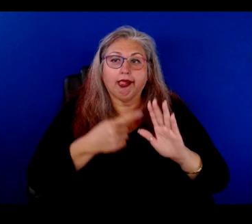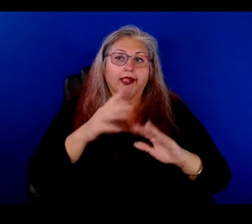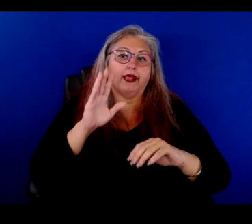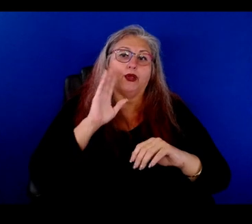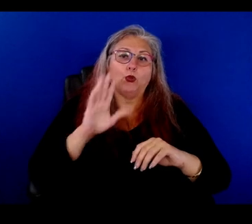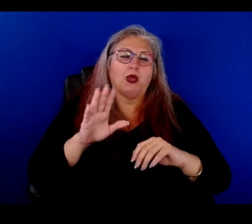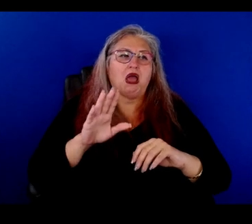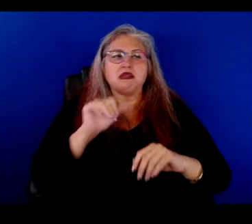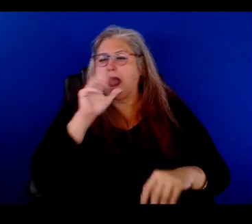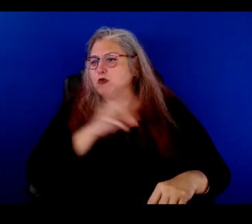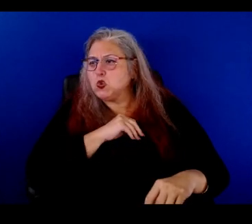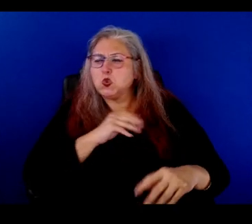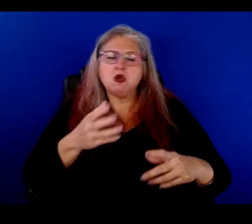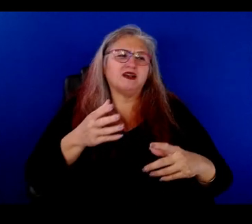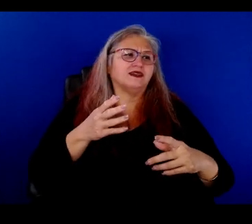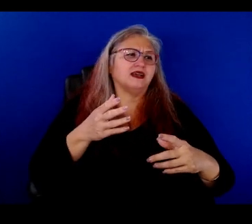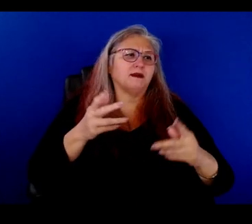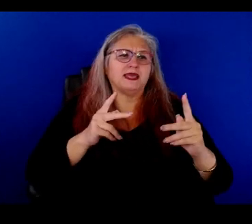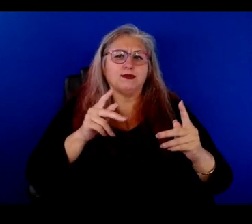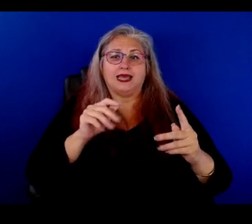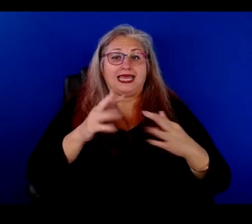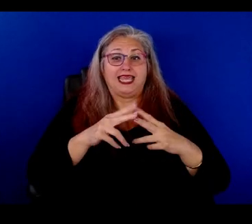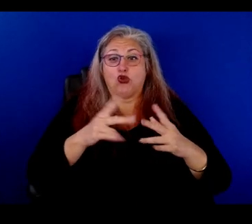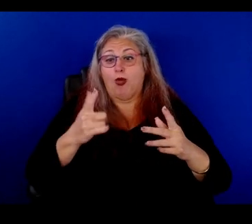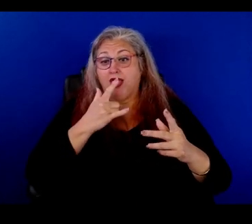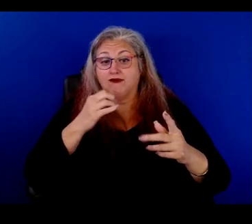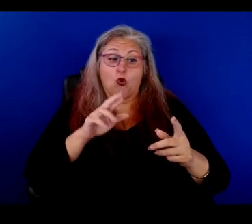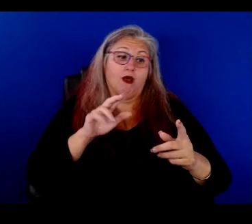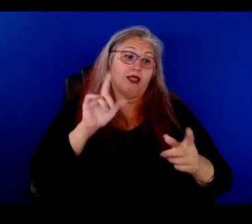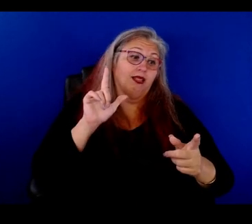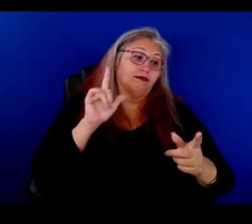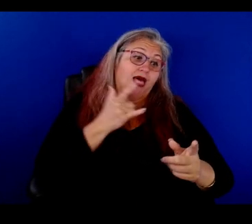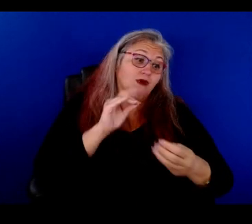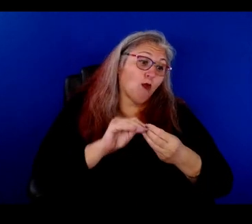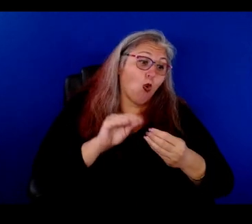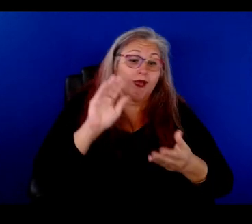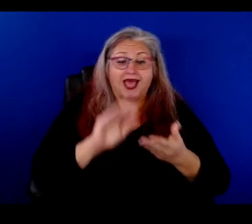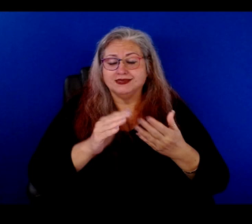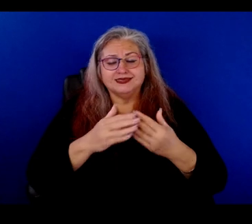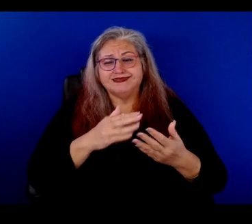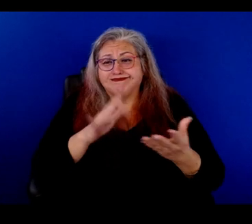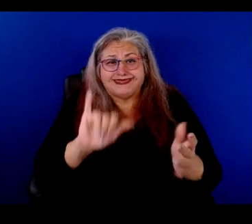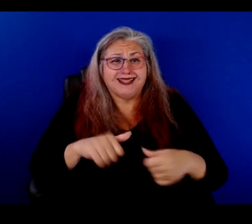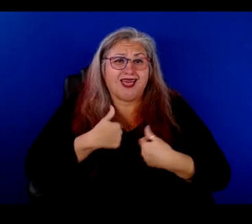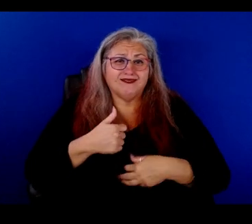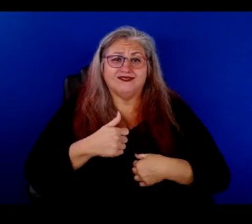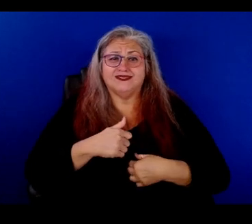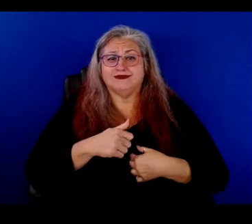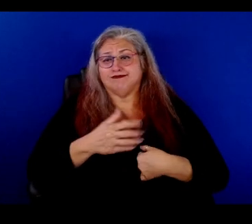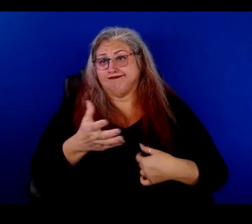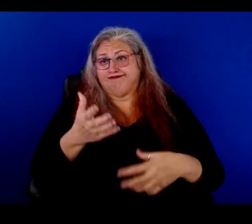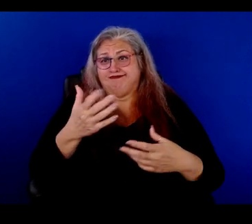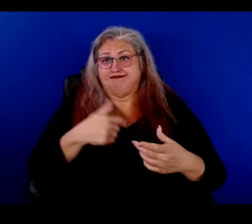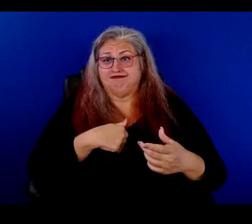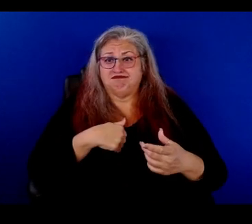not approved, somebody that's going to love you more, somebody's going to love you less and such is life. So, uh, that's it. I